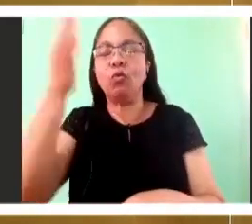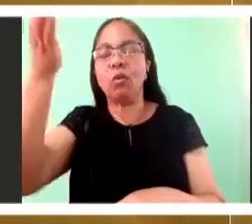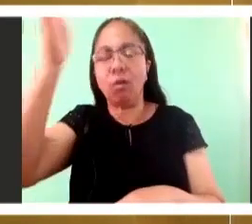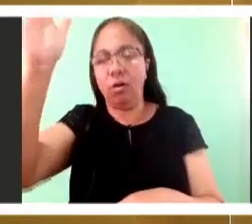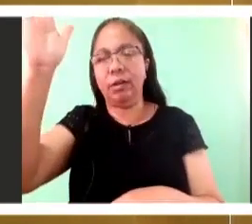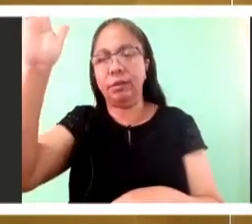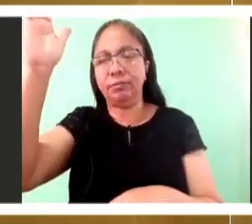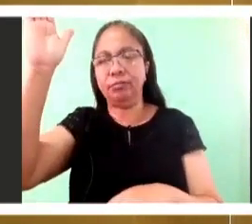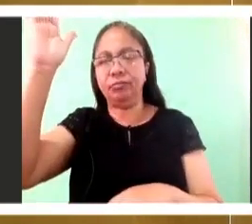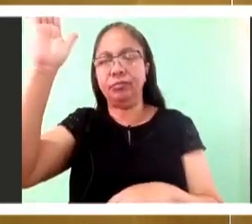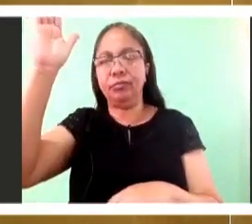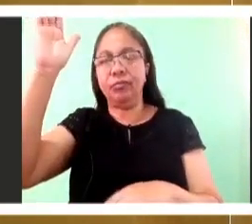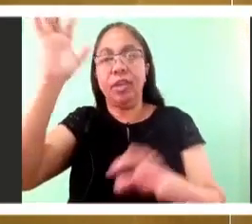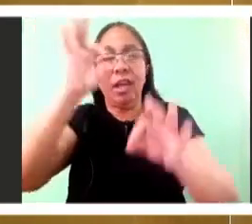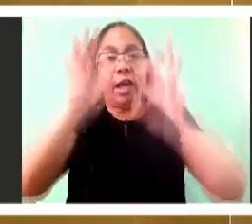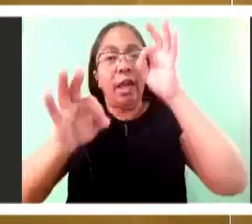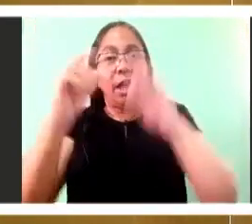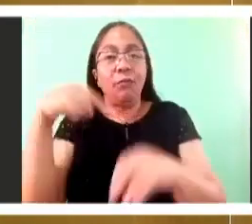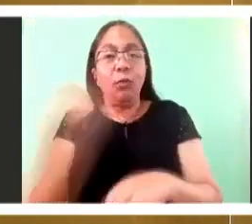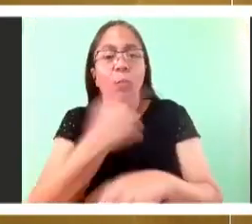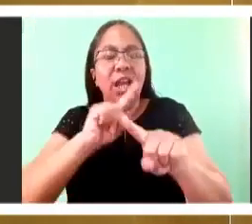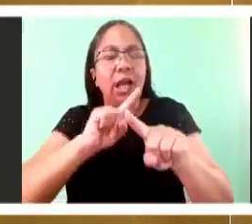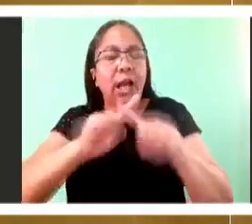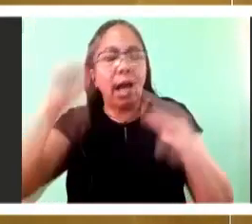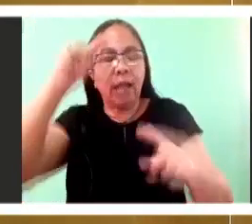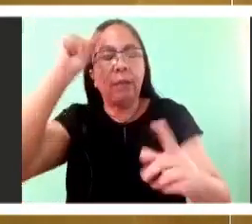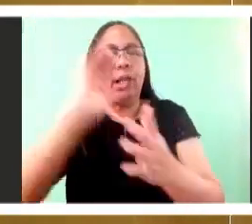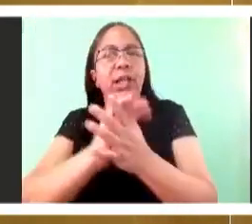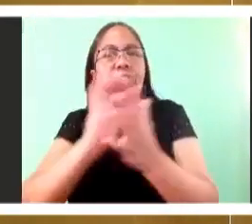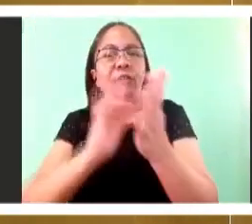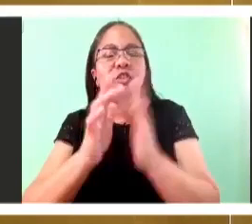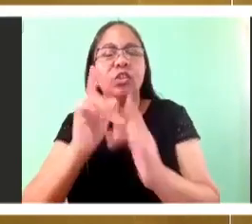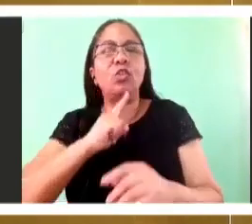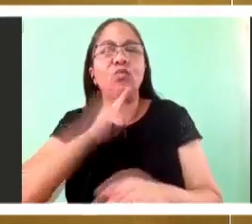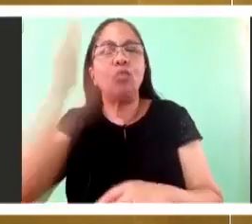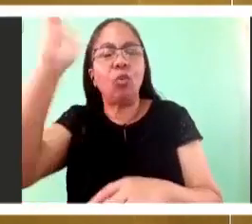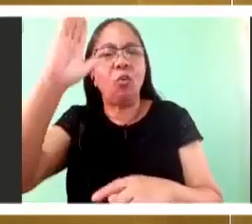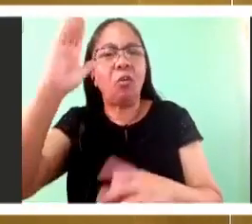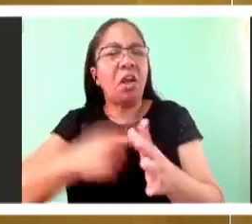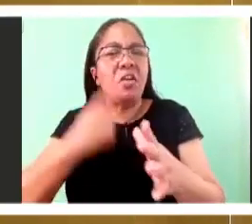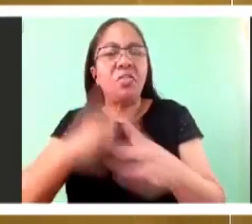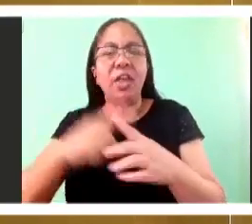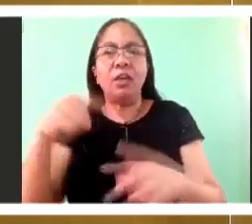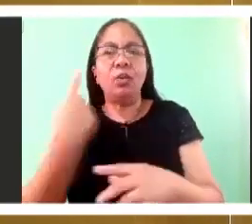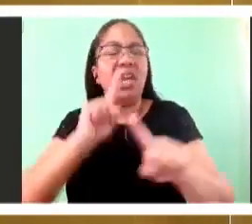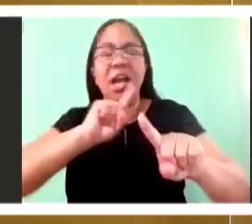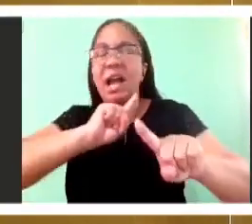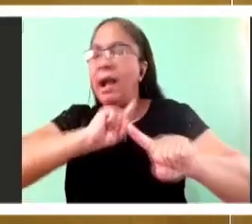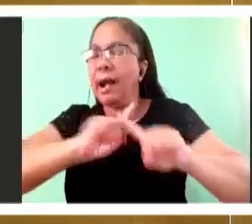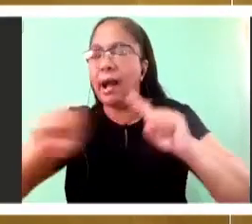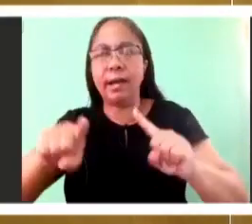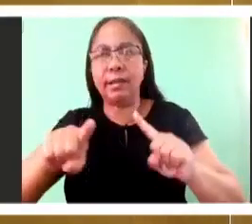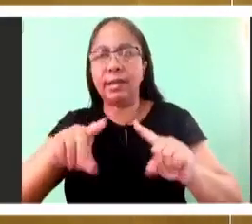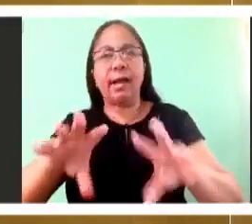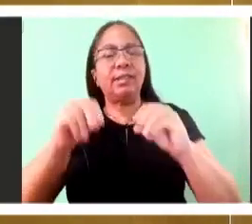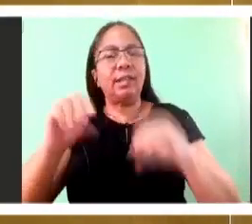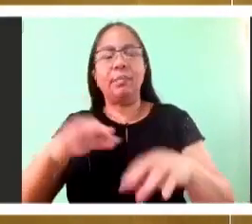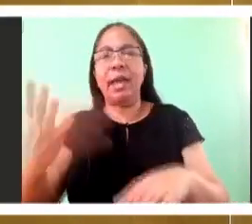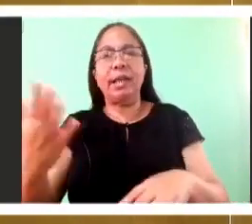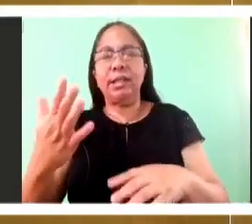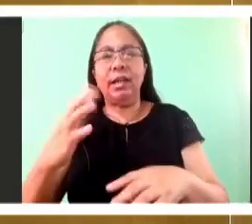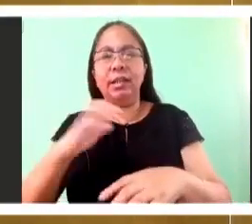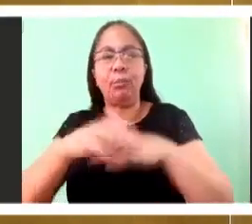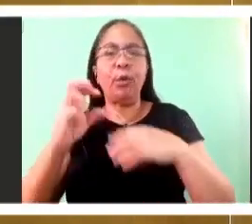the bread and the wine. And that's what Peter is saying. He said, Lord, to whom shall I go? You have the words of eternal life.